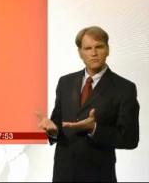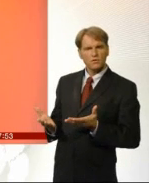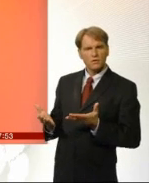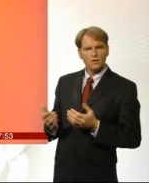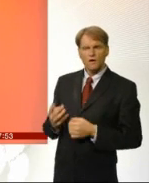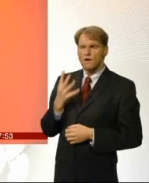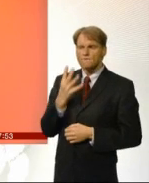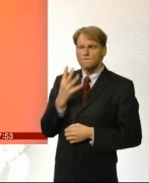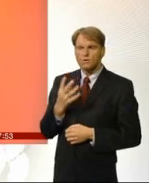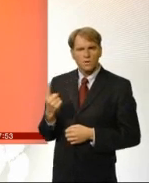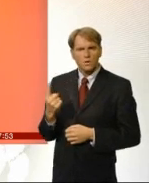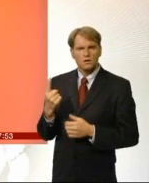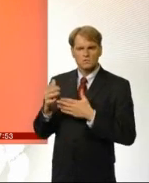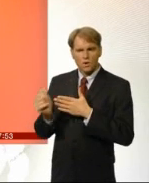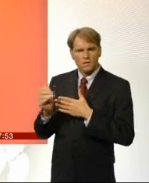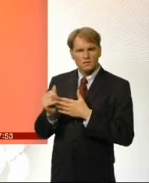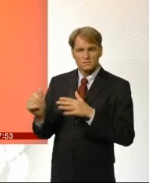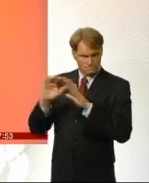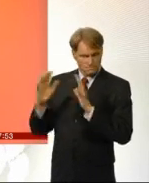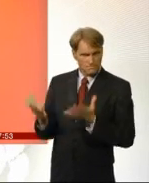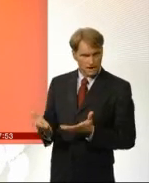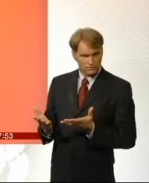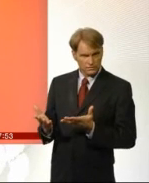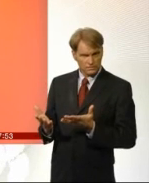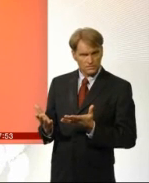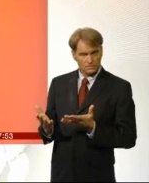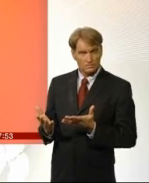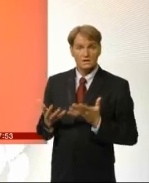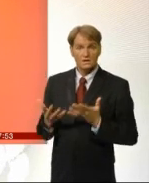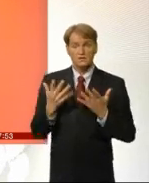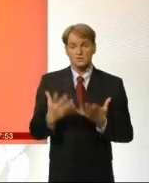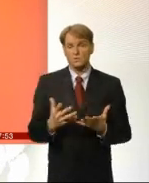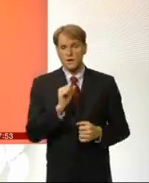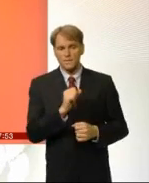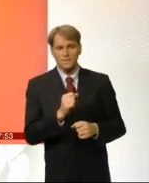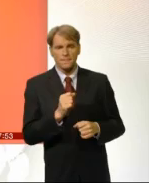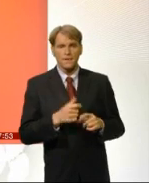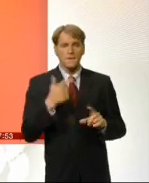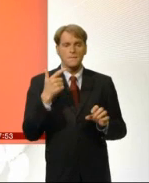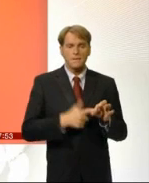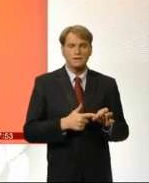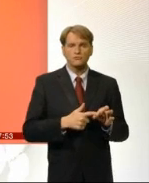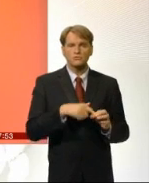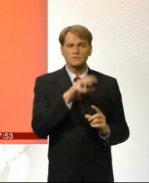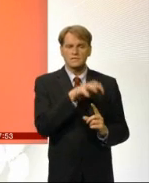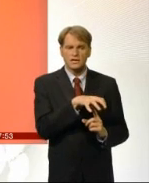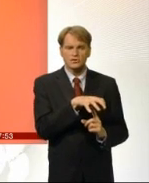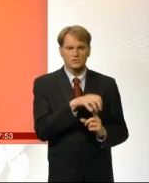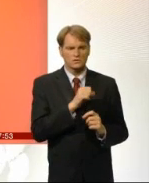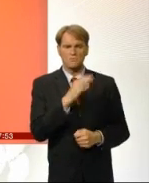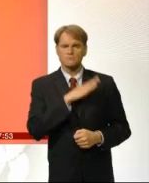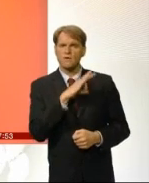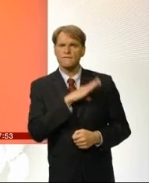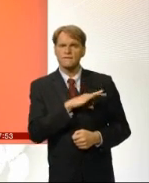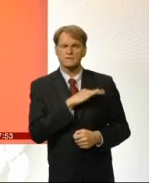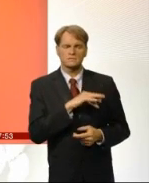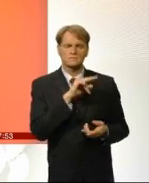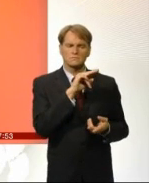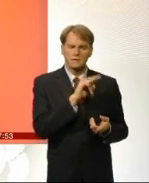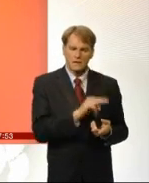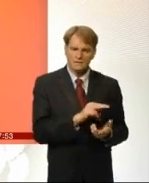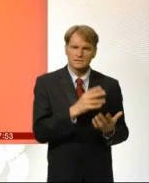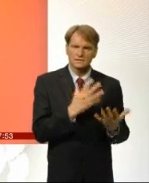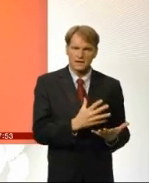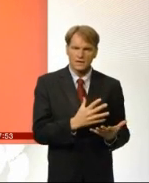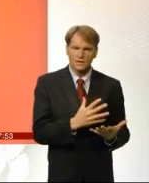late the last time it was at this level. Actually margins on petrol stations are lower now than they were back then. So I think profiteering